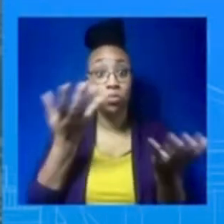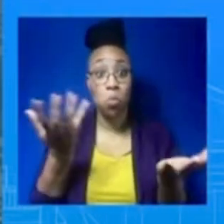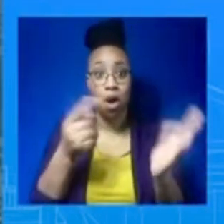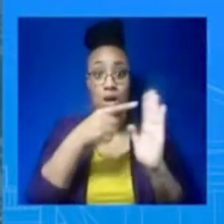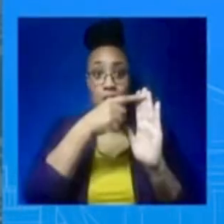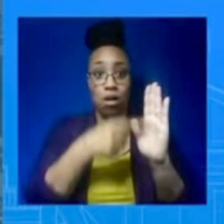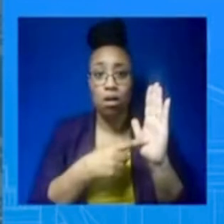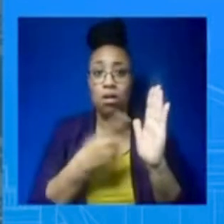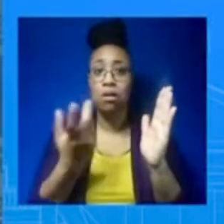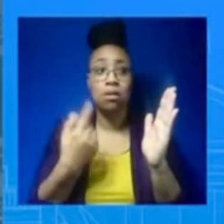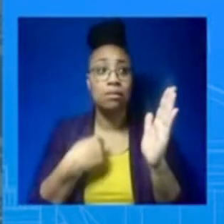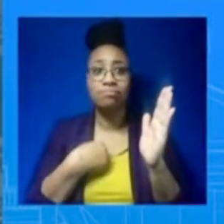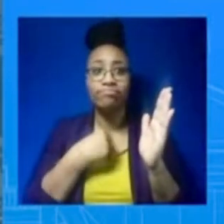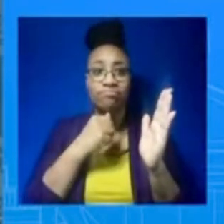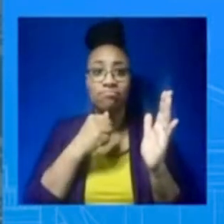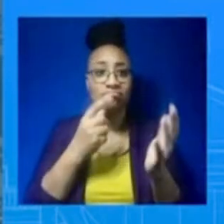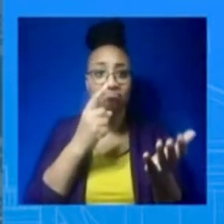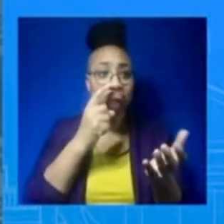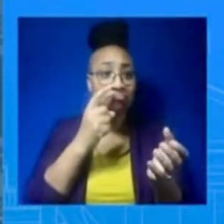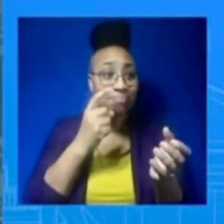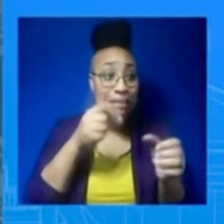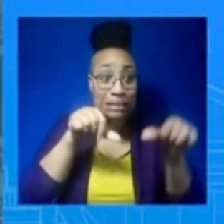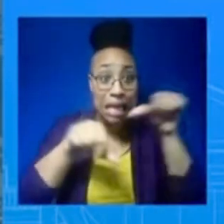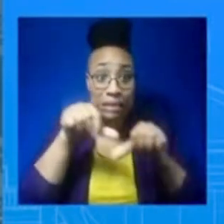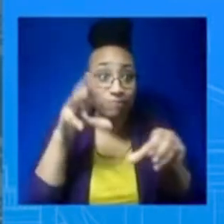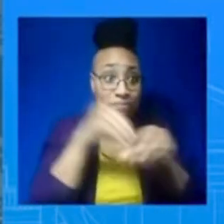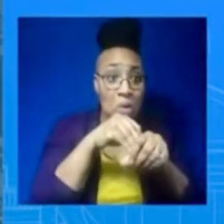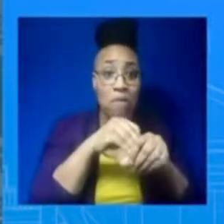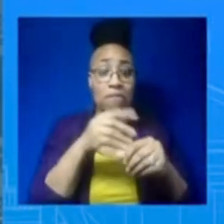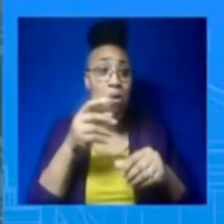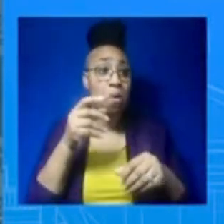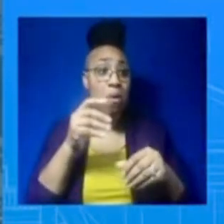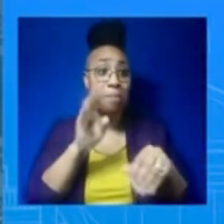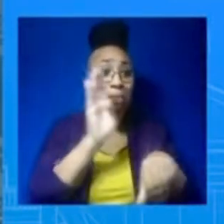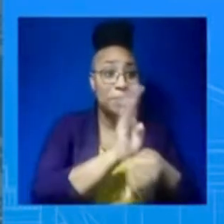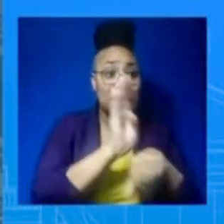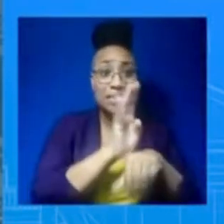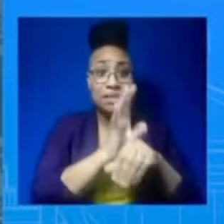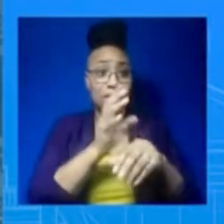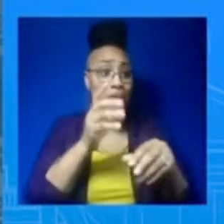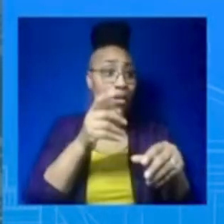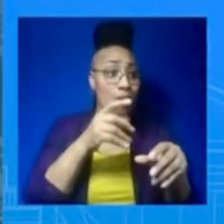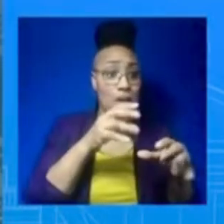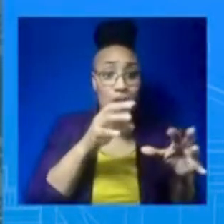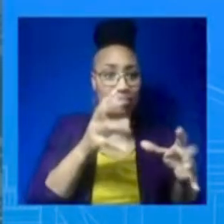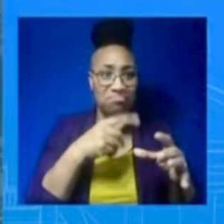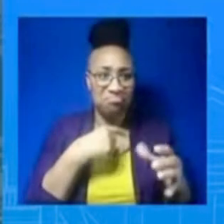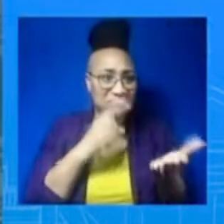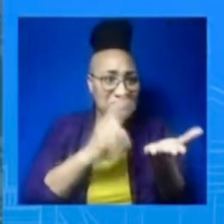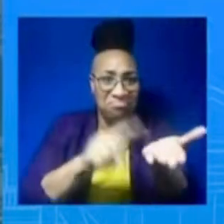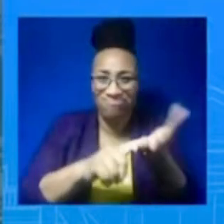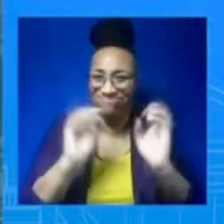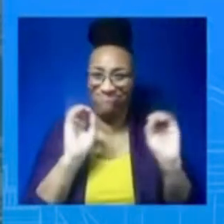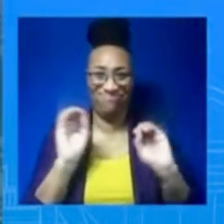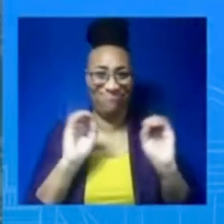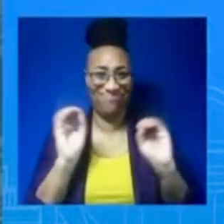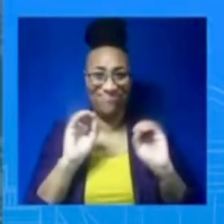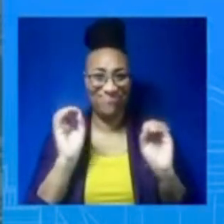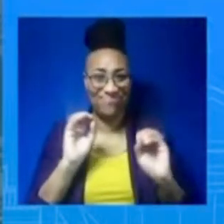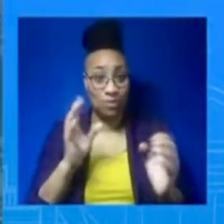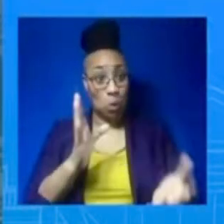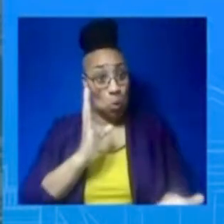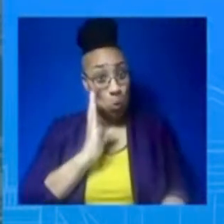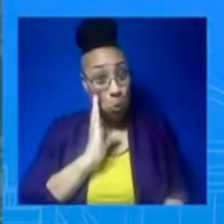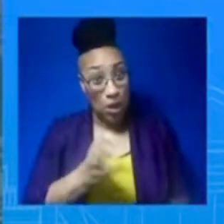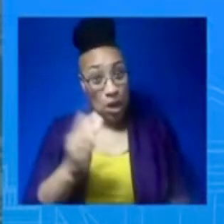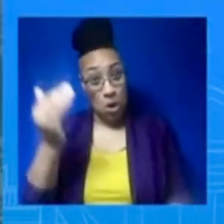scientific research, but we may not be able to go to 100% certainty on that unless or until we